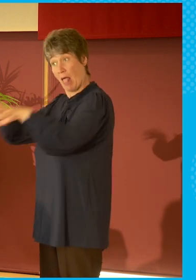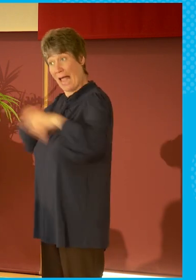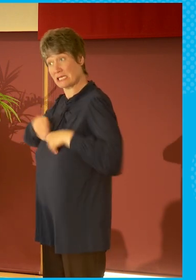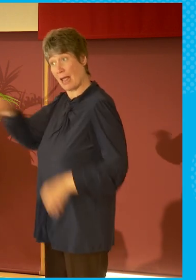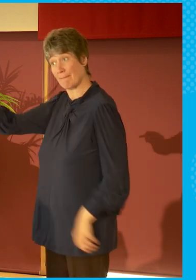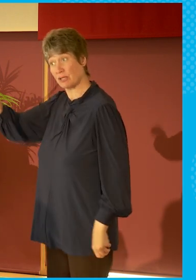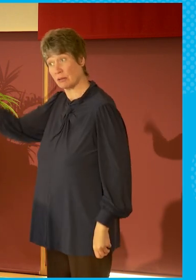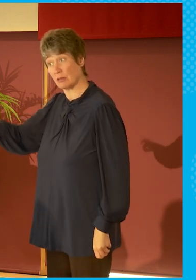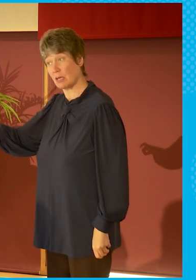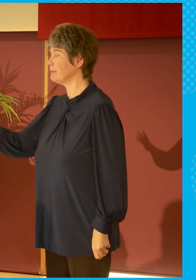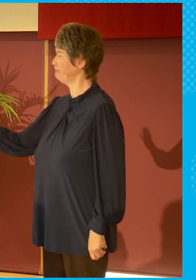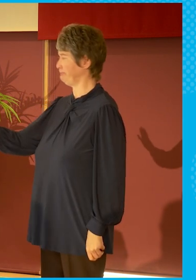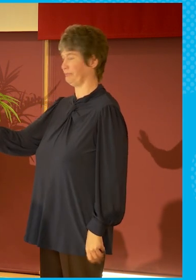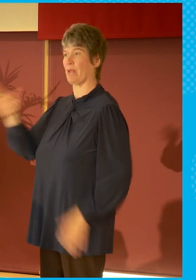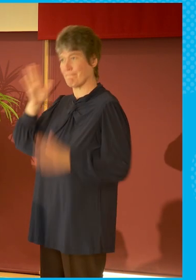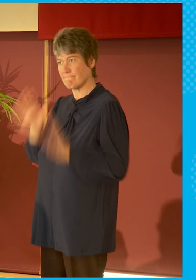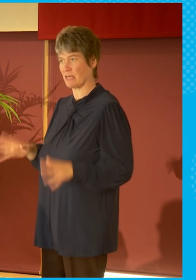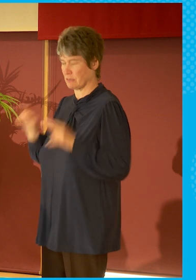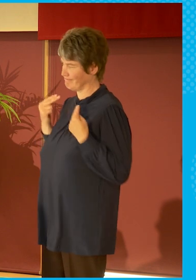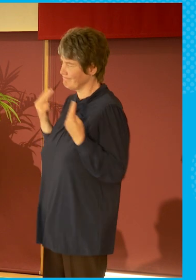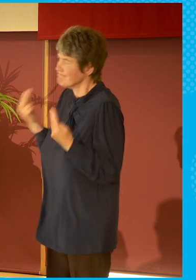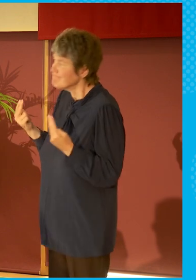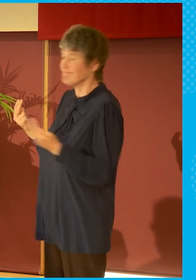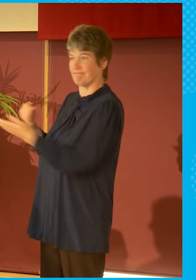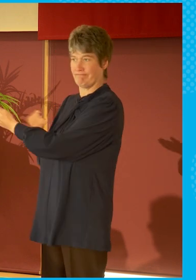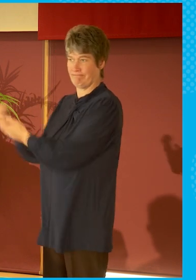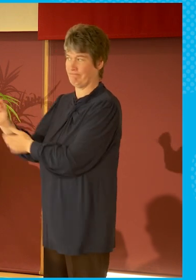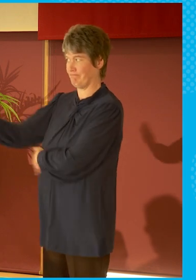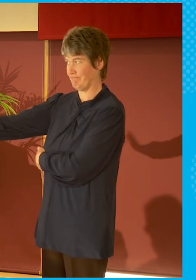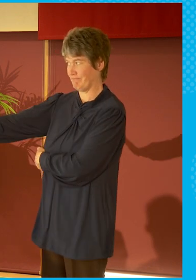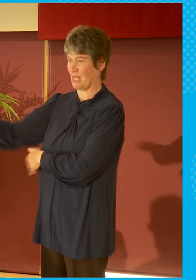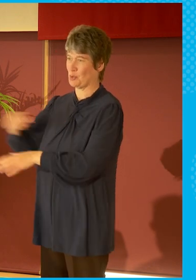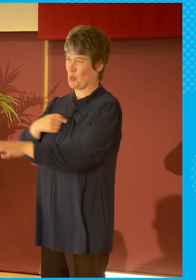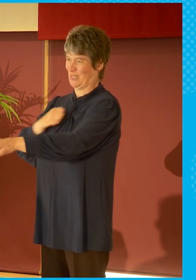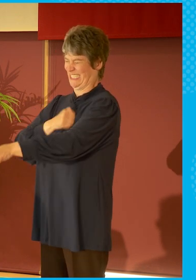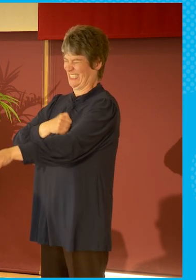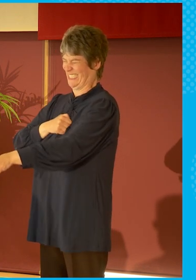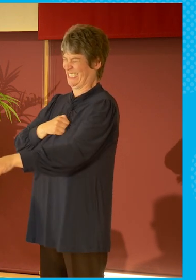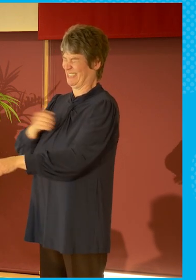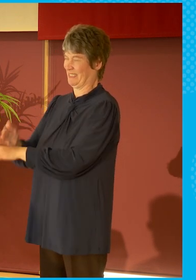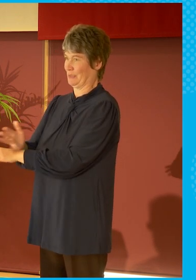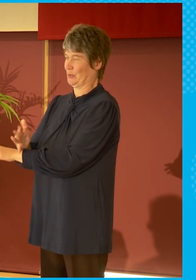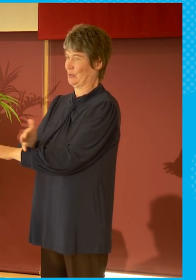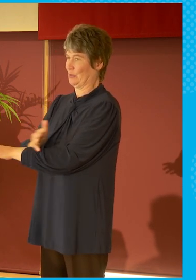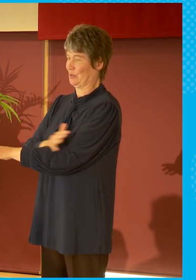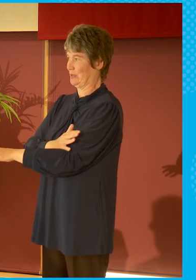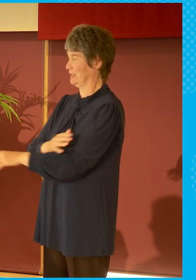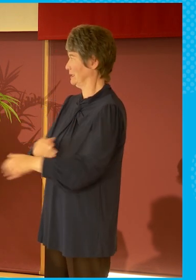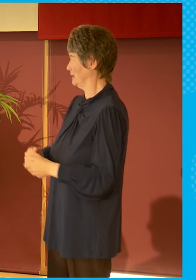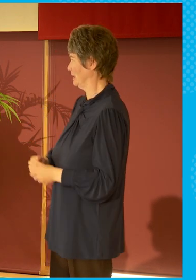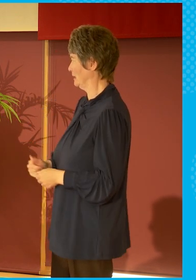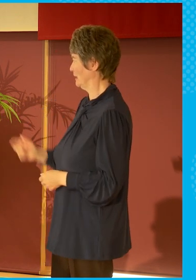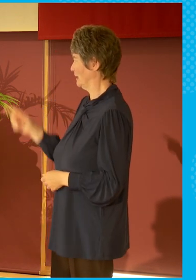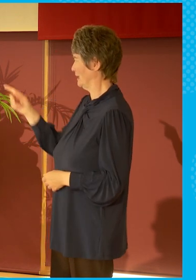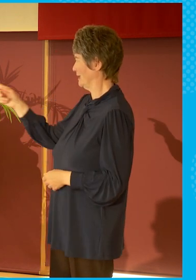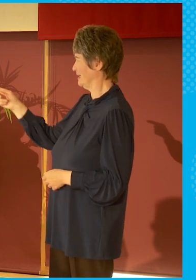So I'll leave it there. It's a long one, that one. I did. And it squeezed us in terms of